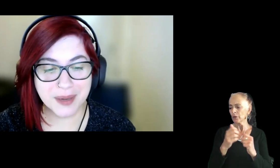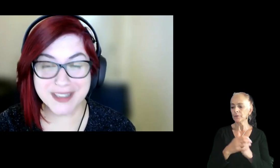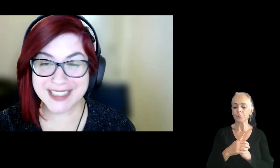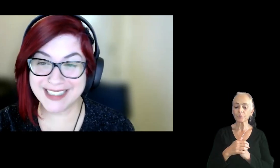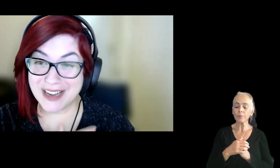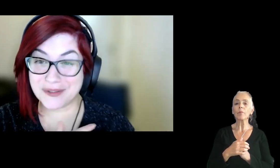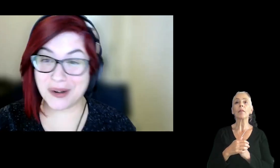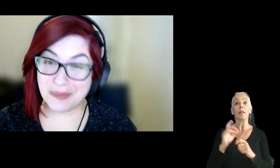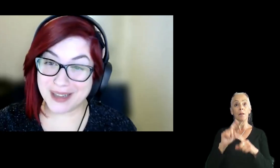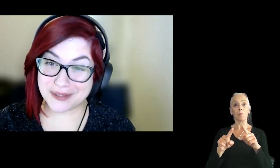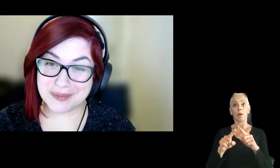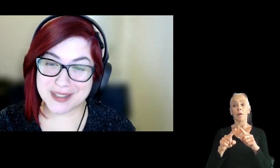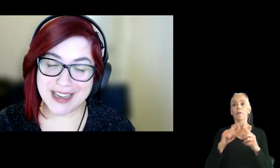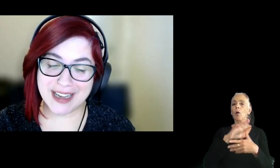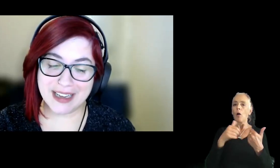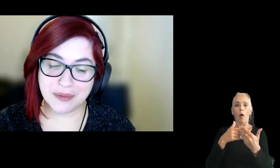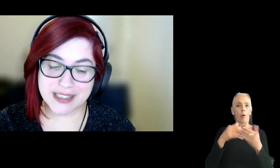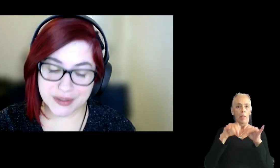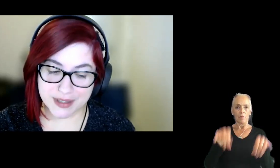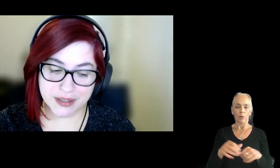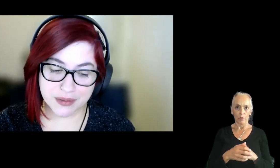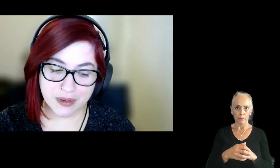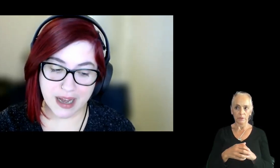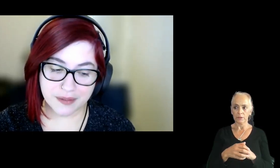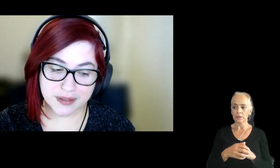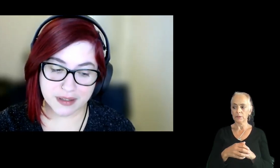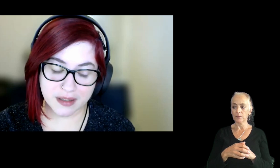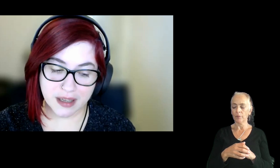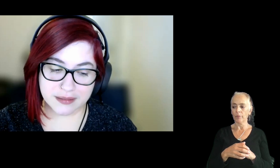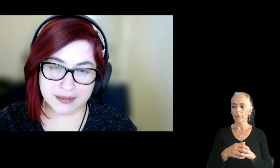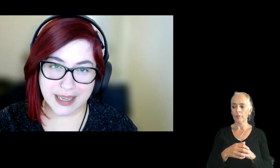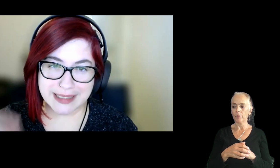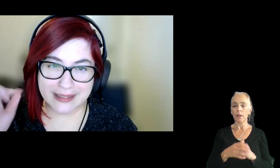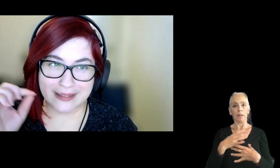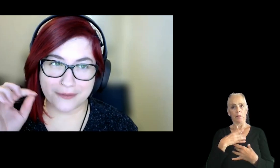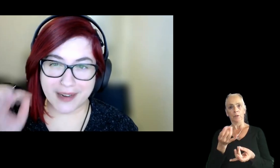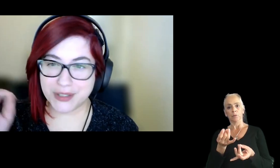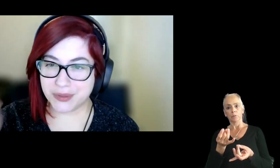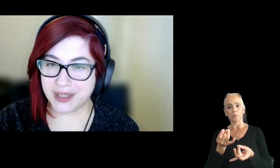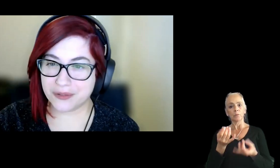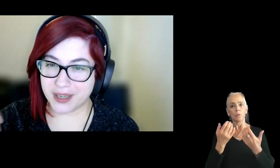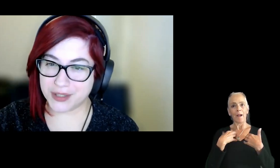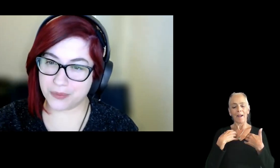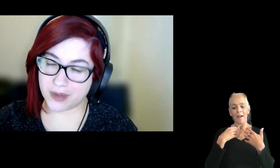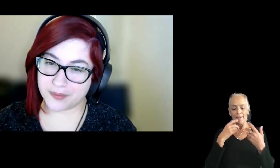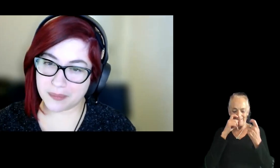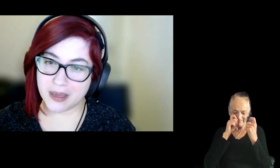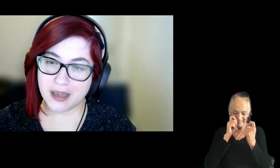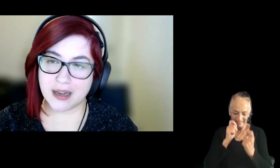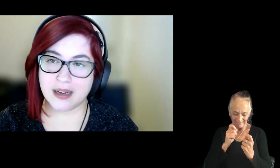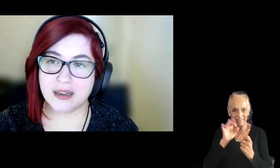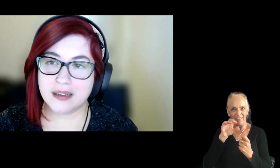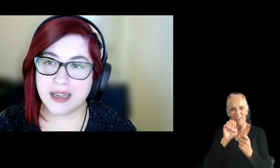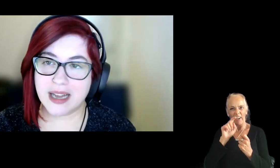But we did for all platforms and it was interesting to have the like the fine tuning for each one of